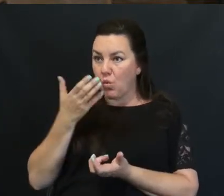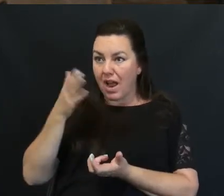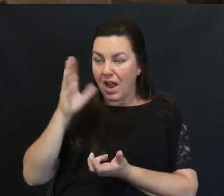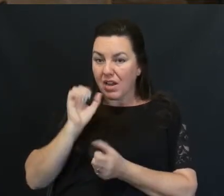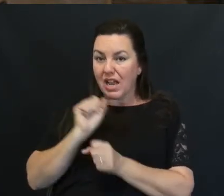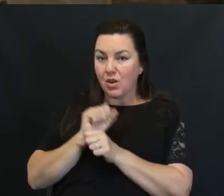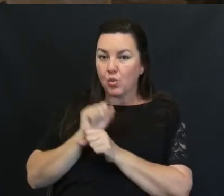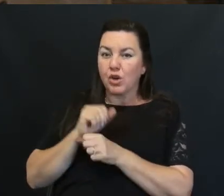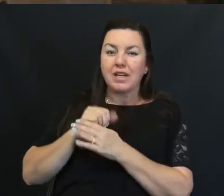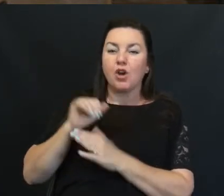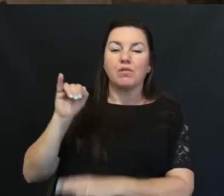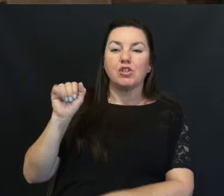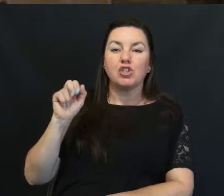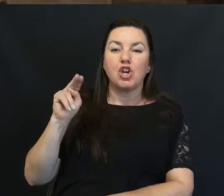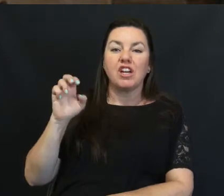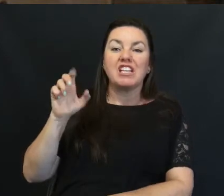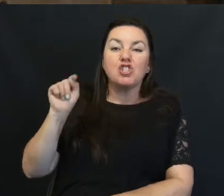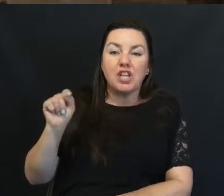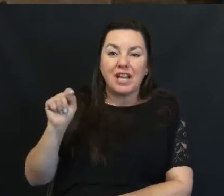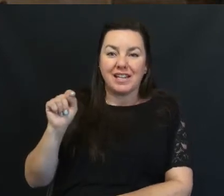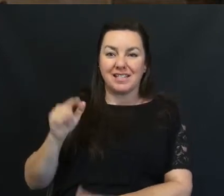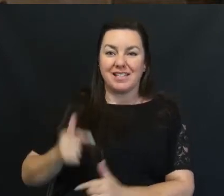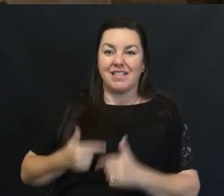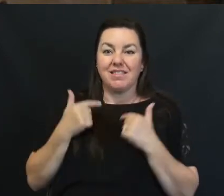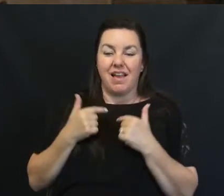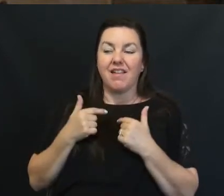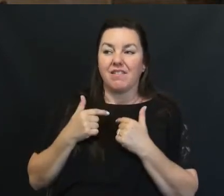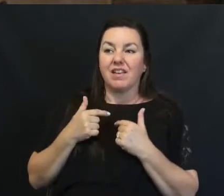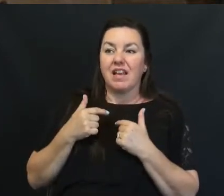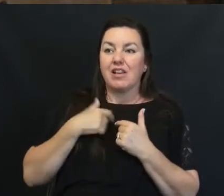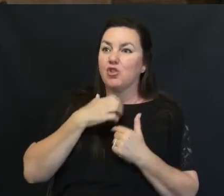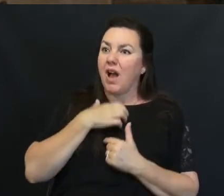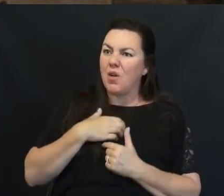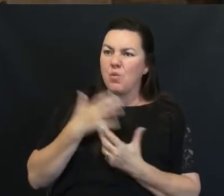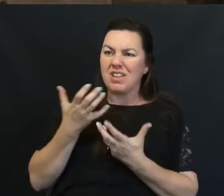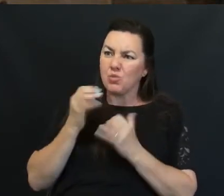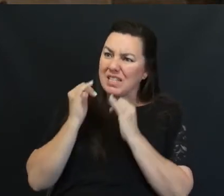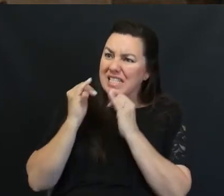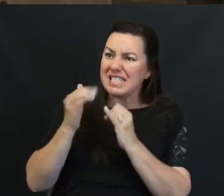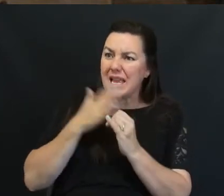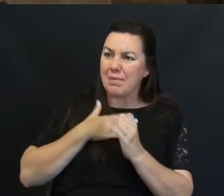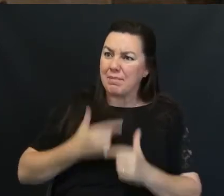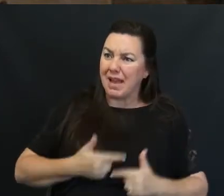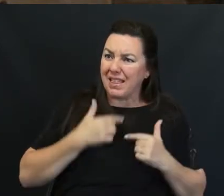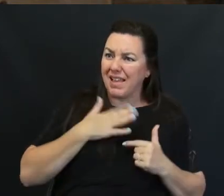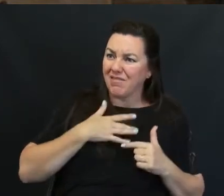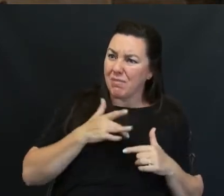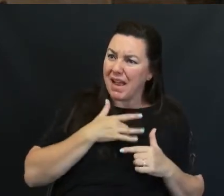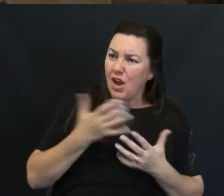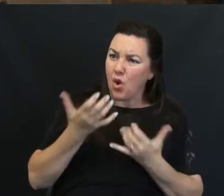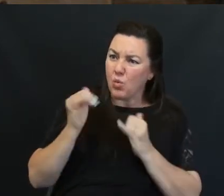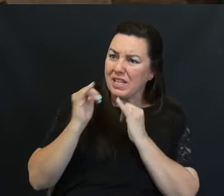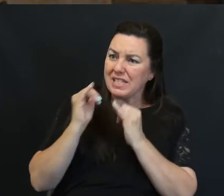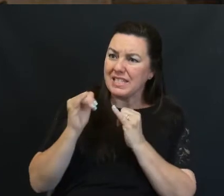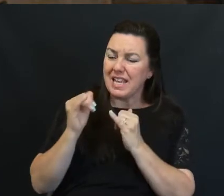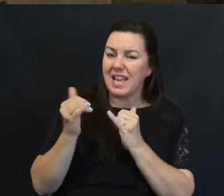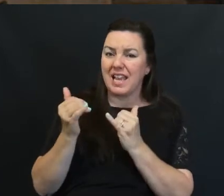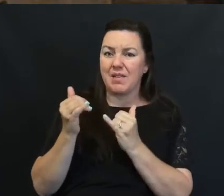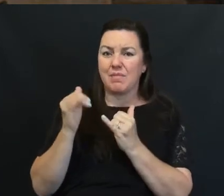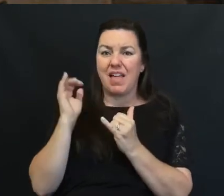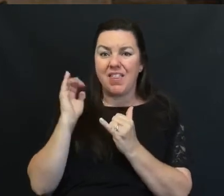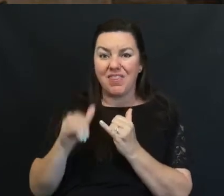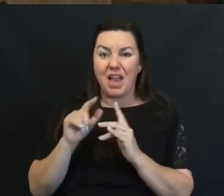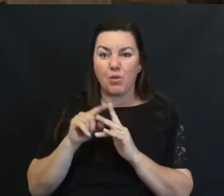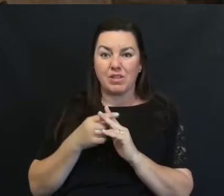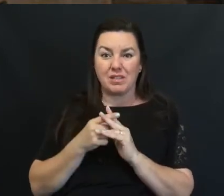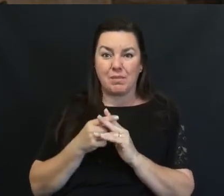Janet's life And I wished I could do that Have that same thing In my heart That was the beginning